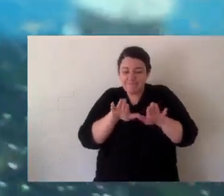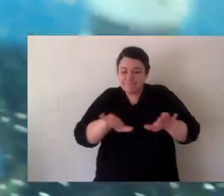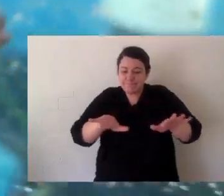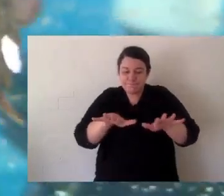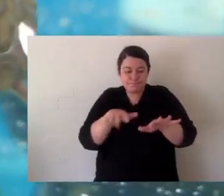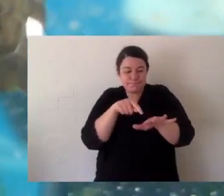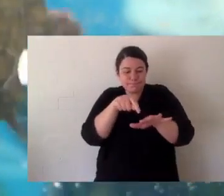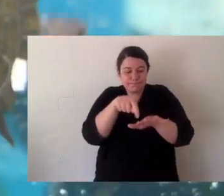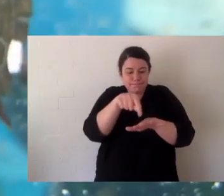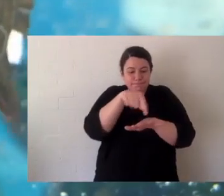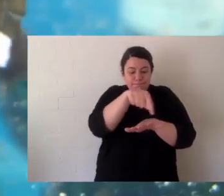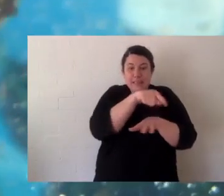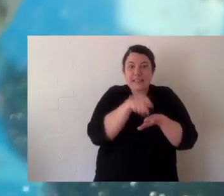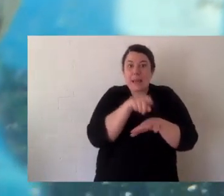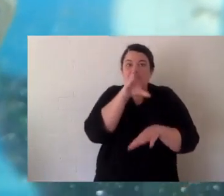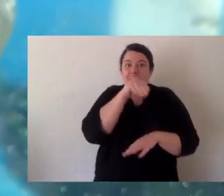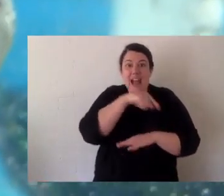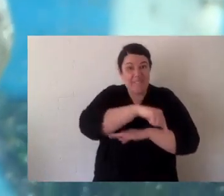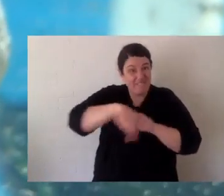why they're turtles.